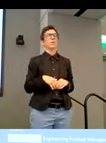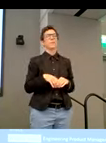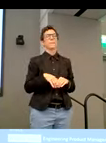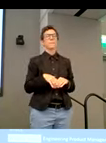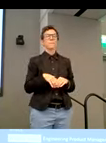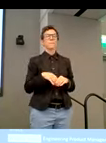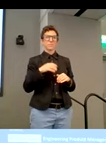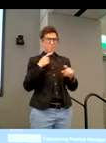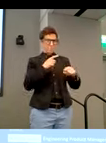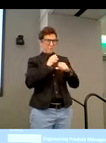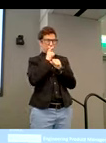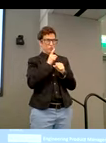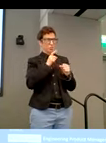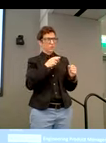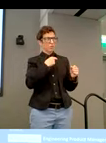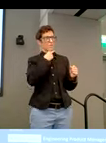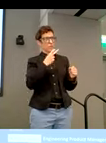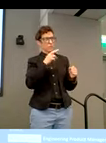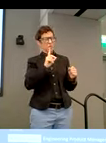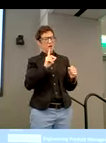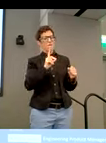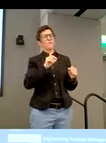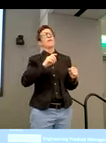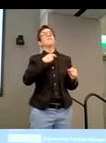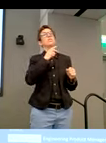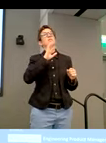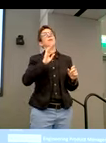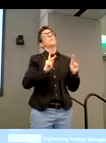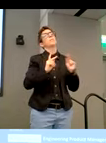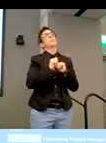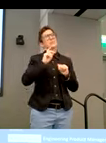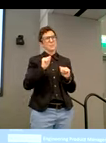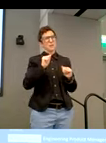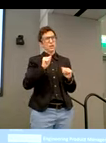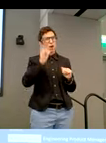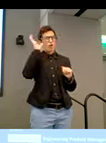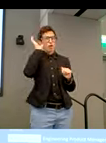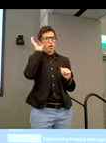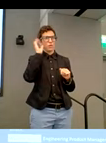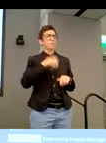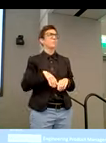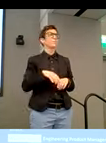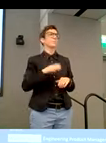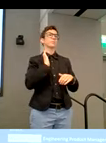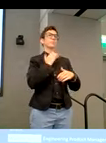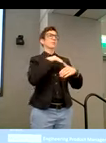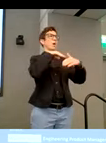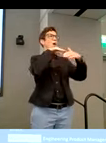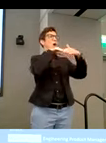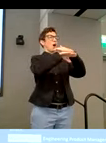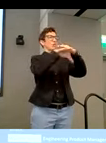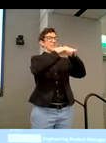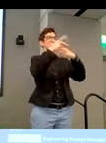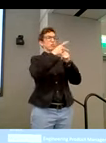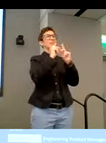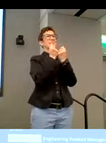to make sure that the voice of the disabled community is being heard? Yeah, absolutely. So our accessibility product